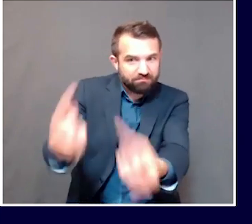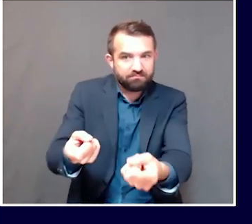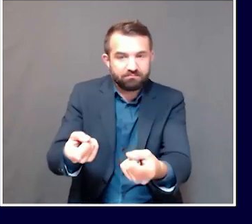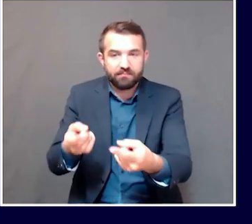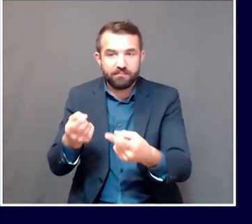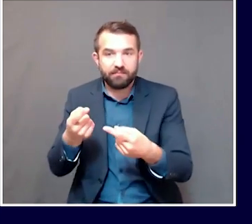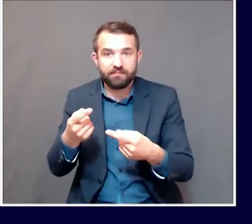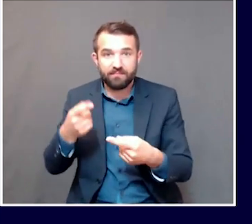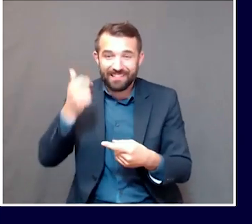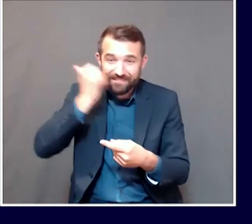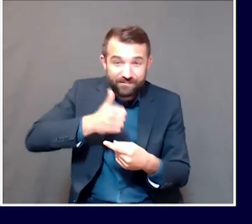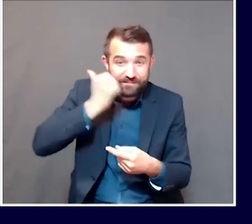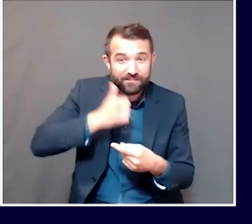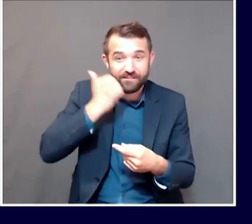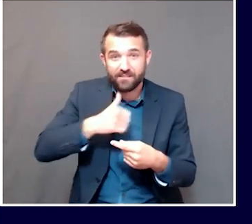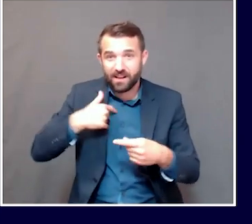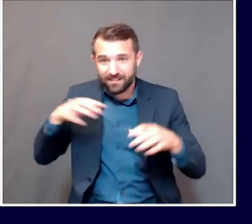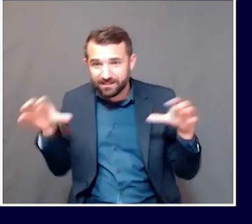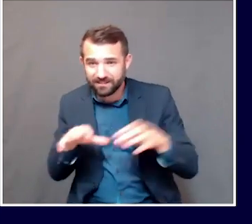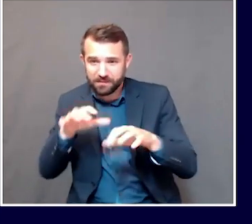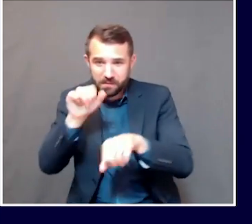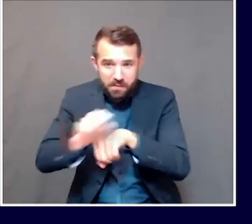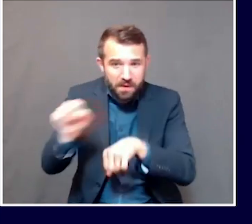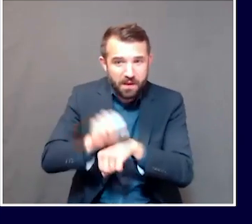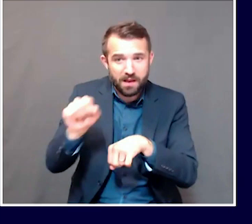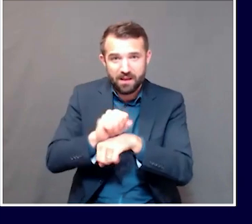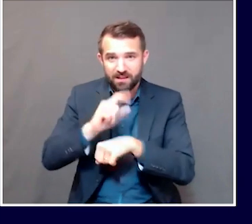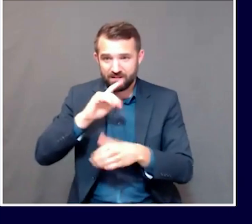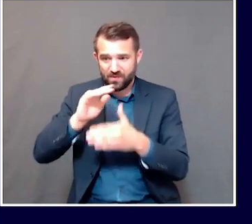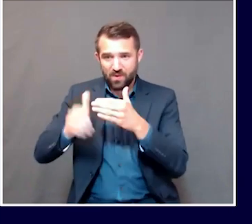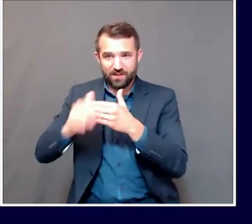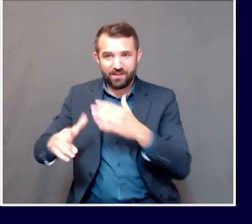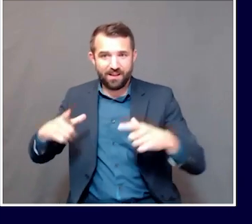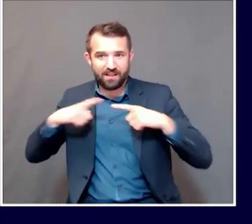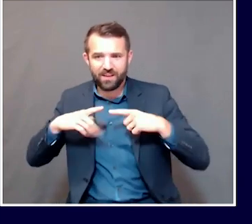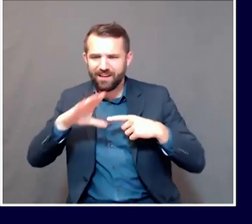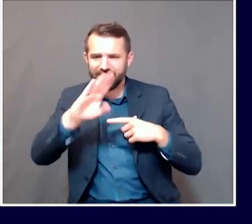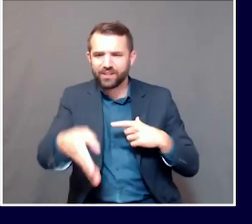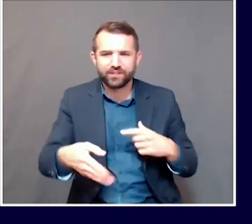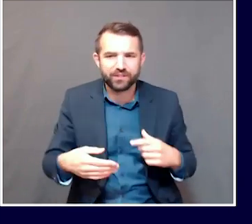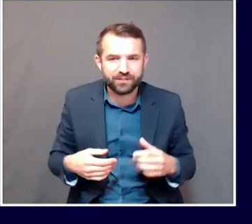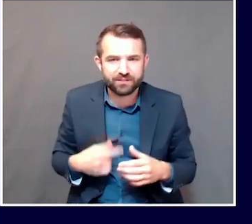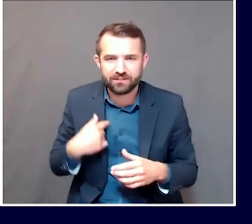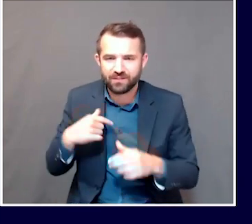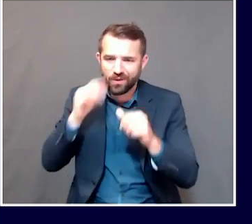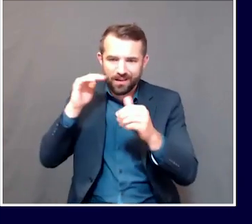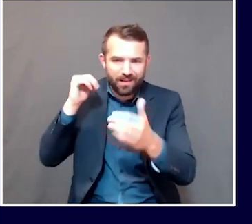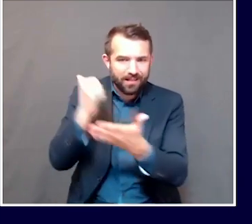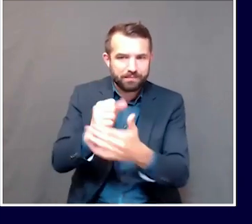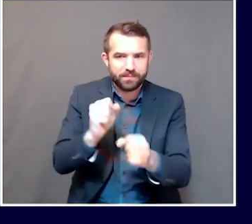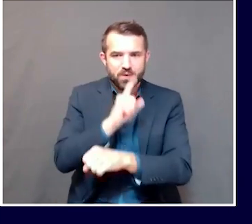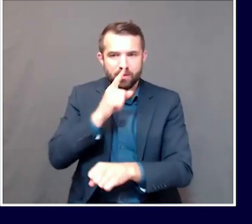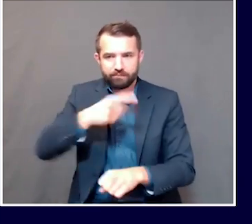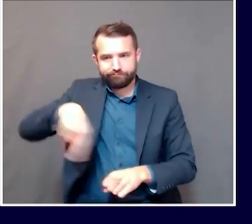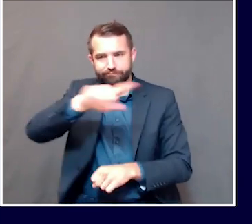every day, never taking a weekend off, to help Maine make sure that Maine people are safe.